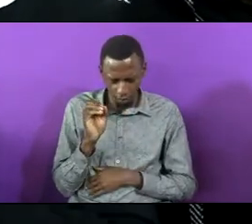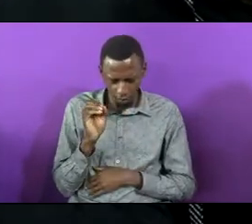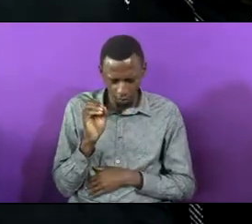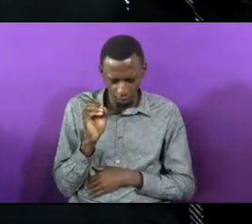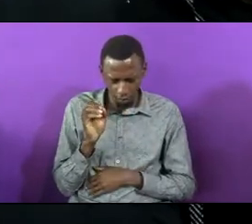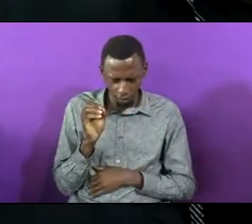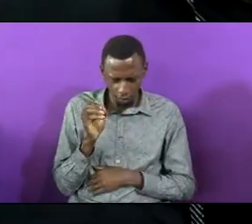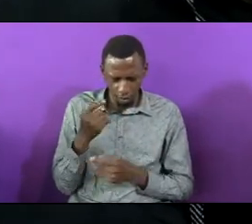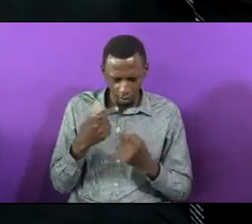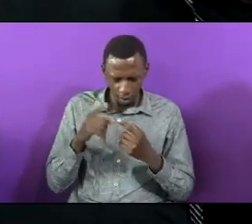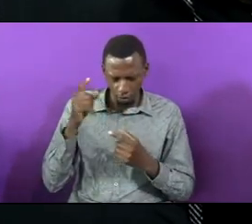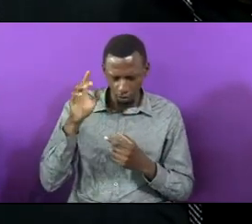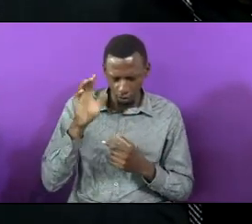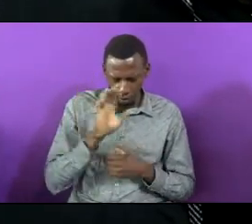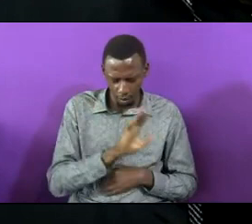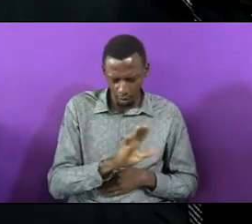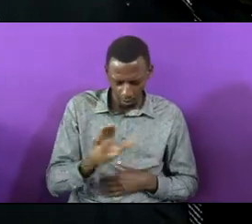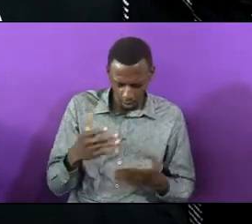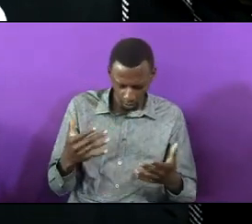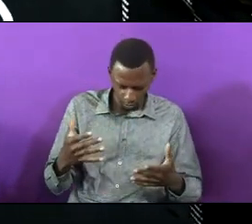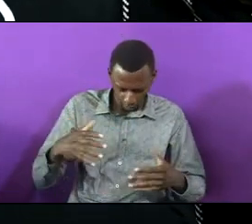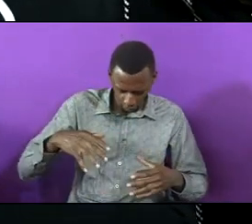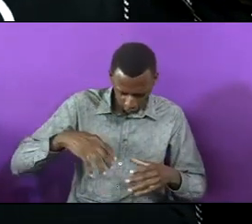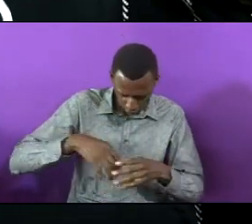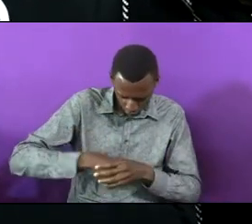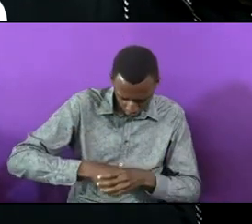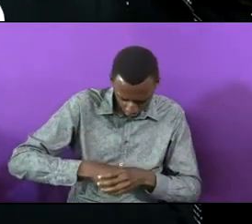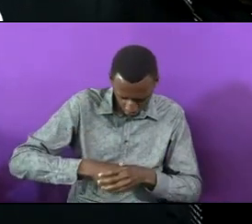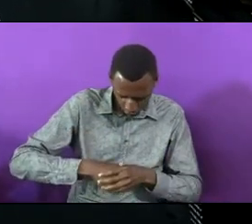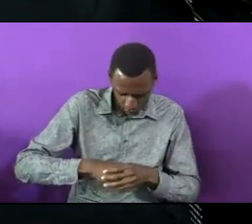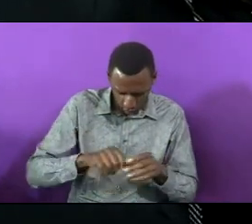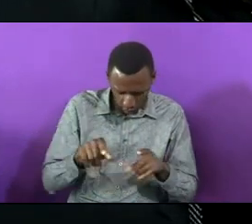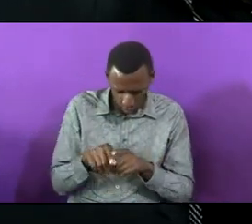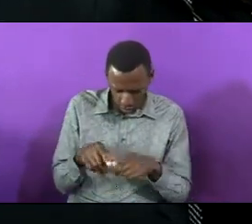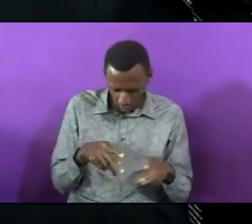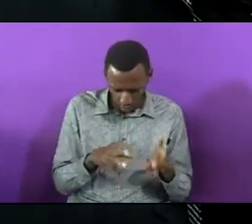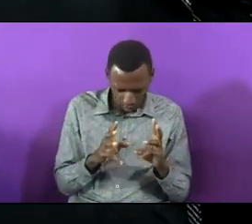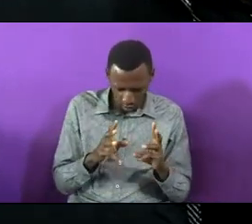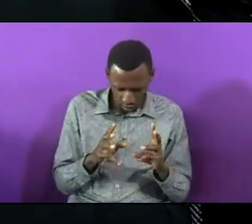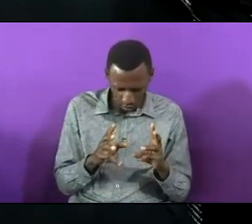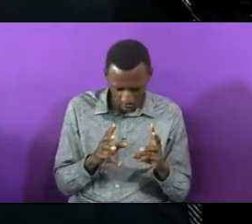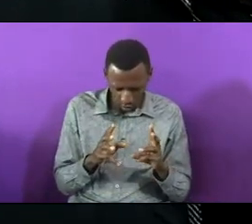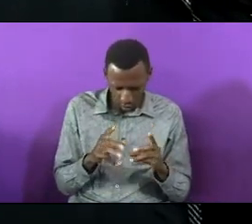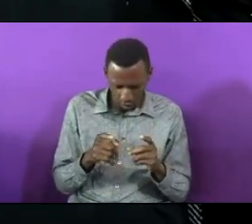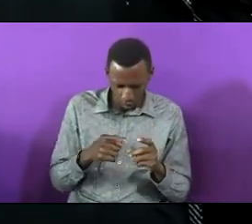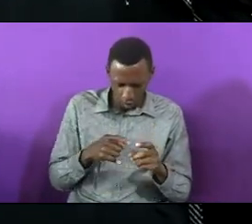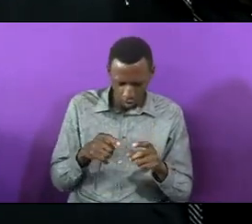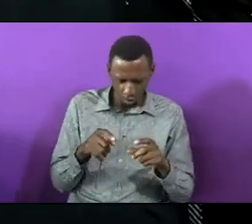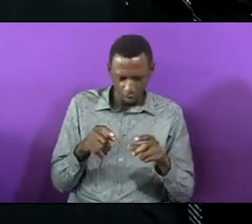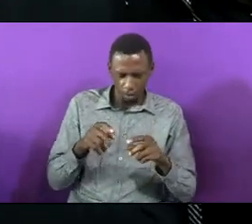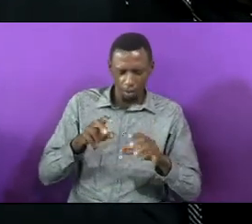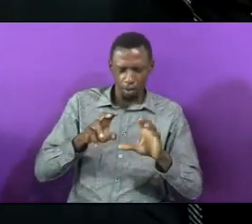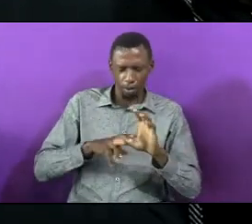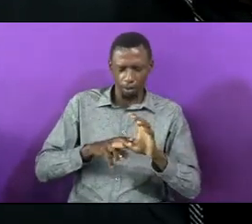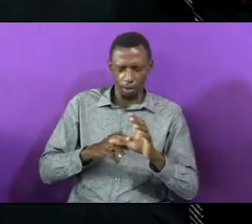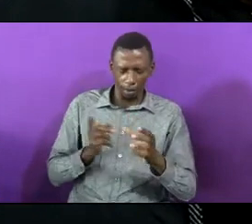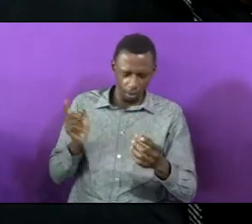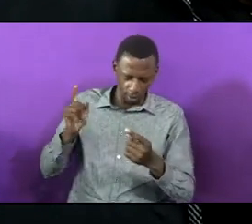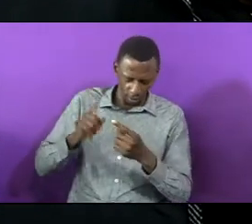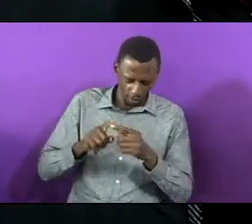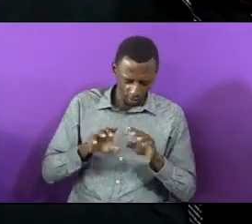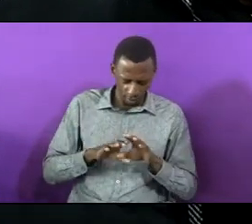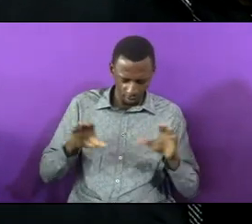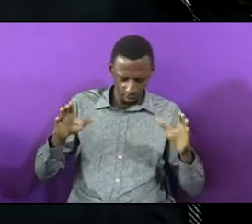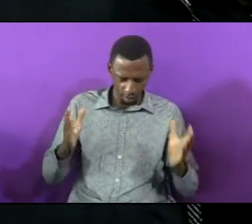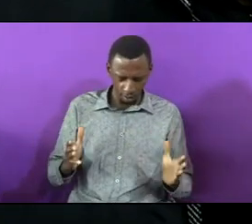that you will hold their hands as you did from the floor up to the altar Holy Father bless them